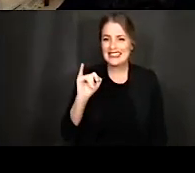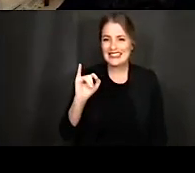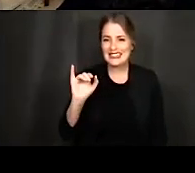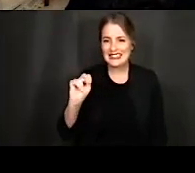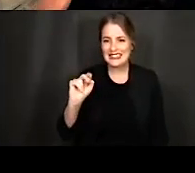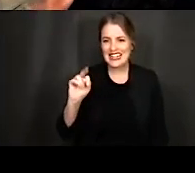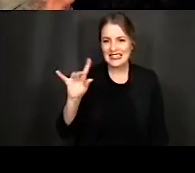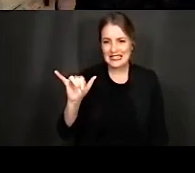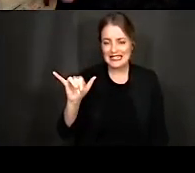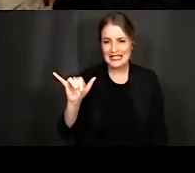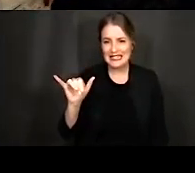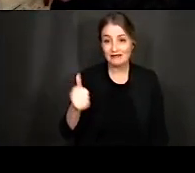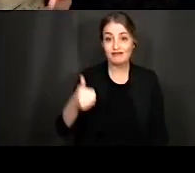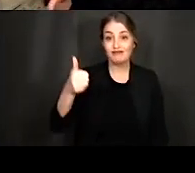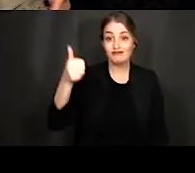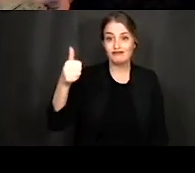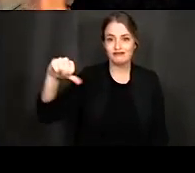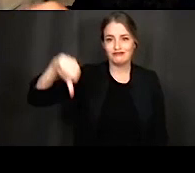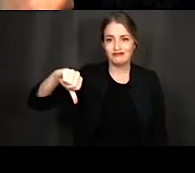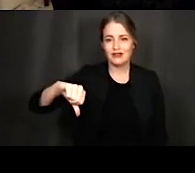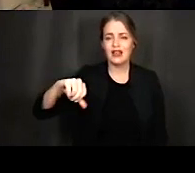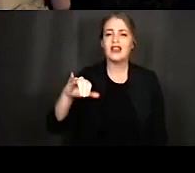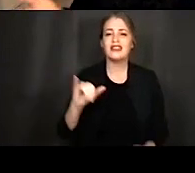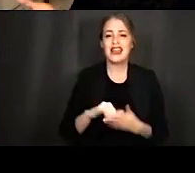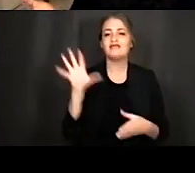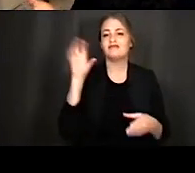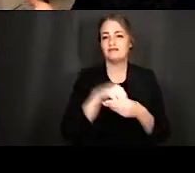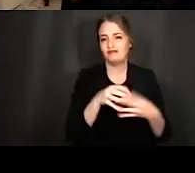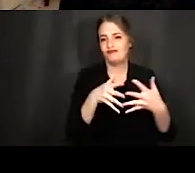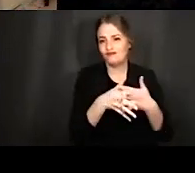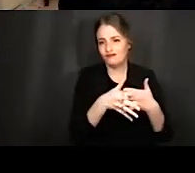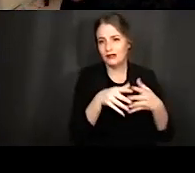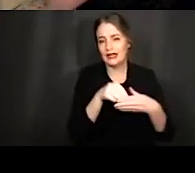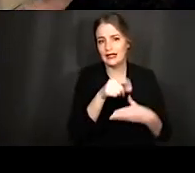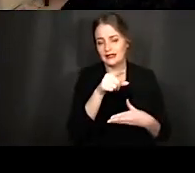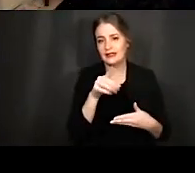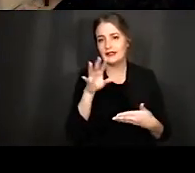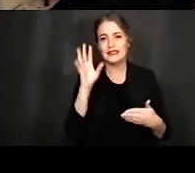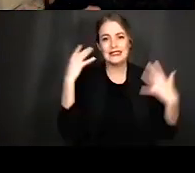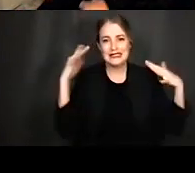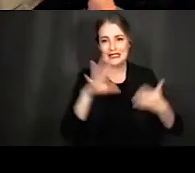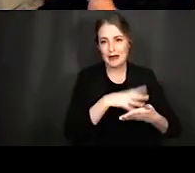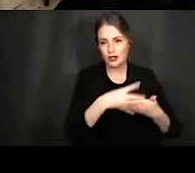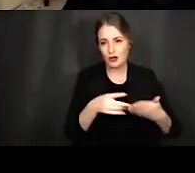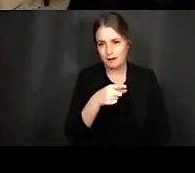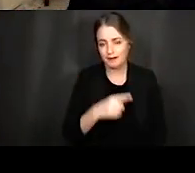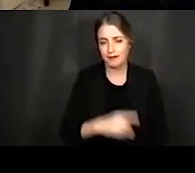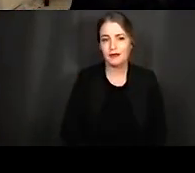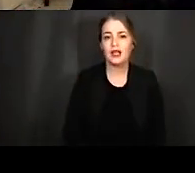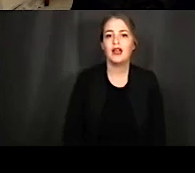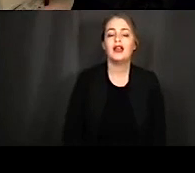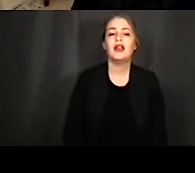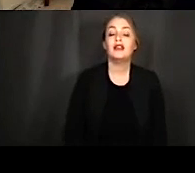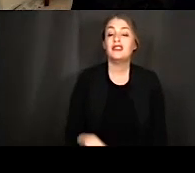were encoded in this spectrogram, so we could see those fluctuations as we could hear them. You probably also